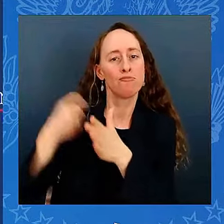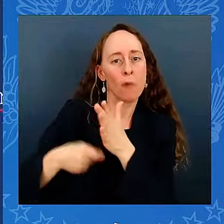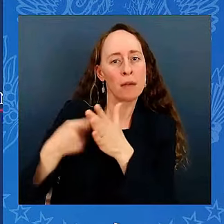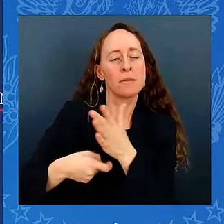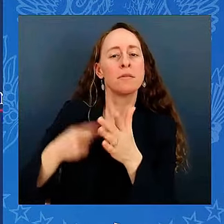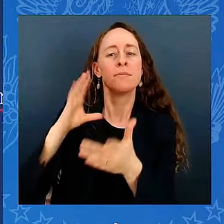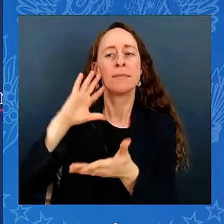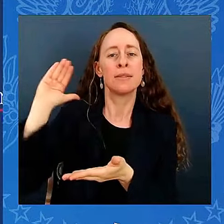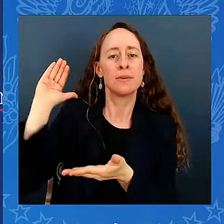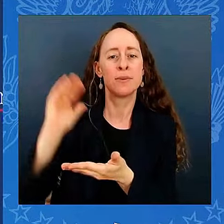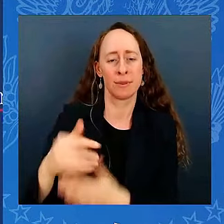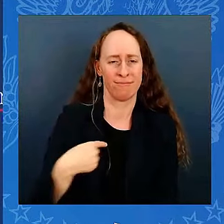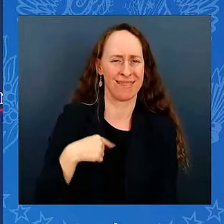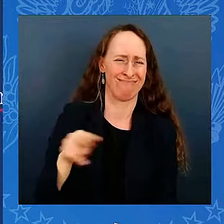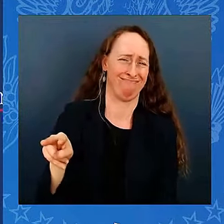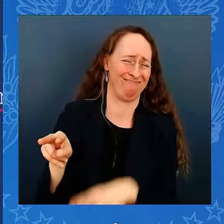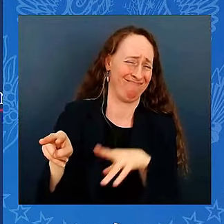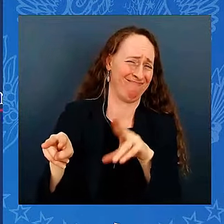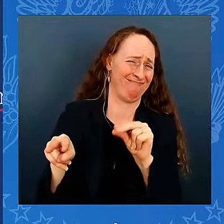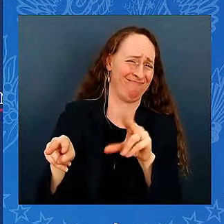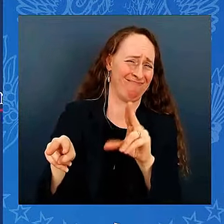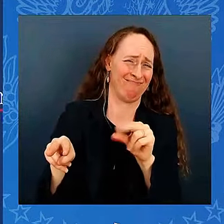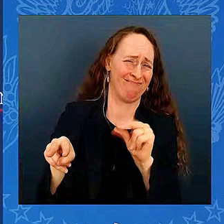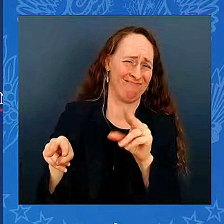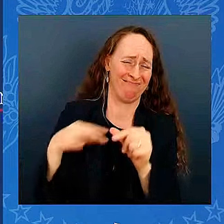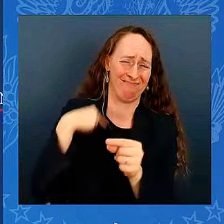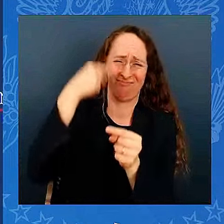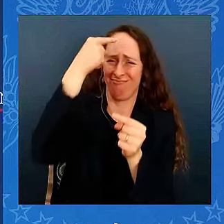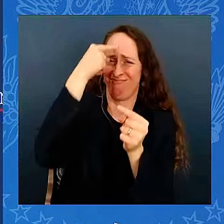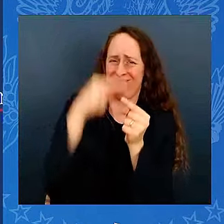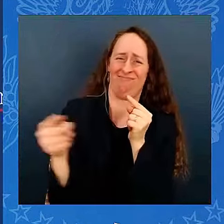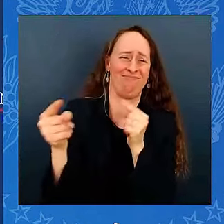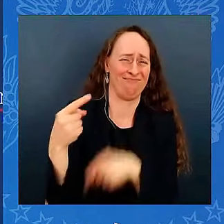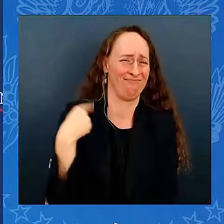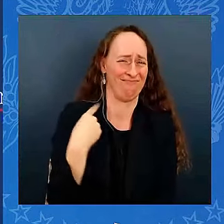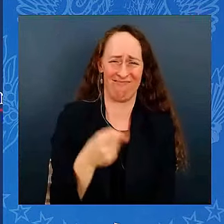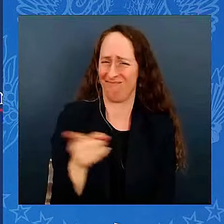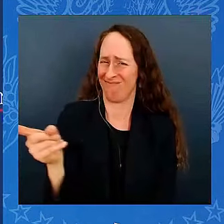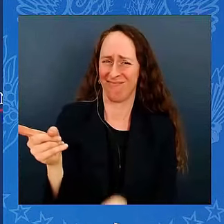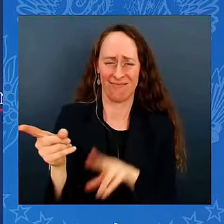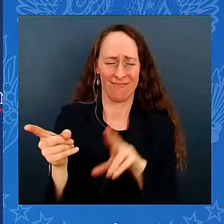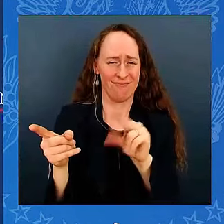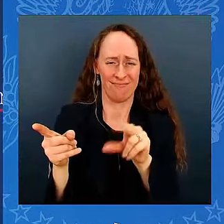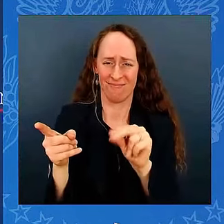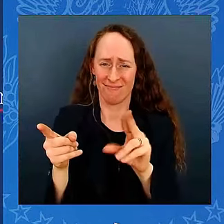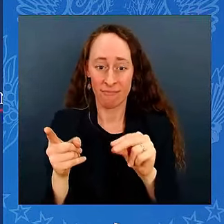Well, instead, our economy grew by more than 3 percent last year, and inflation came way down.